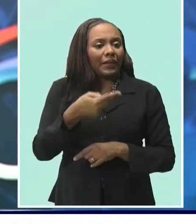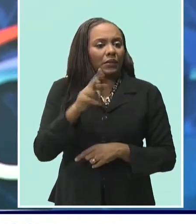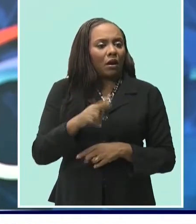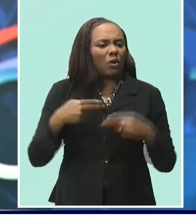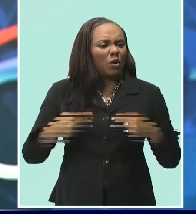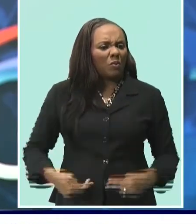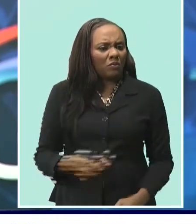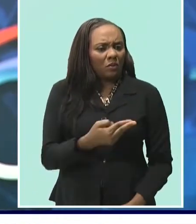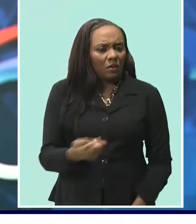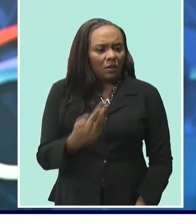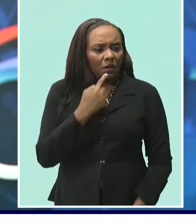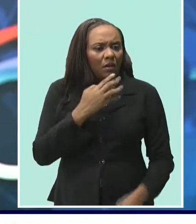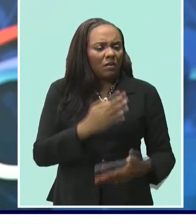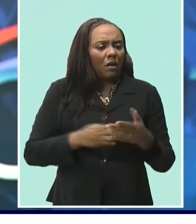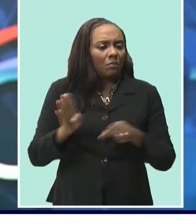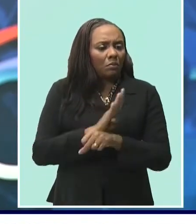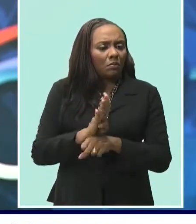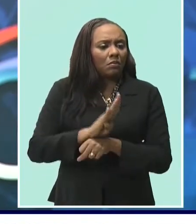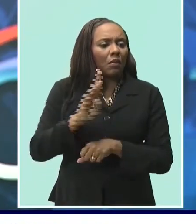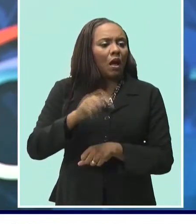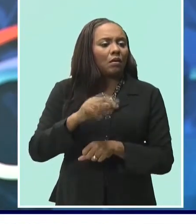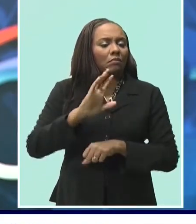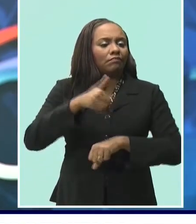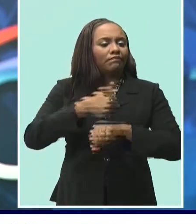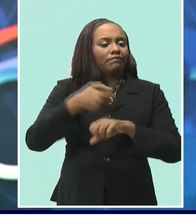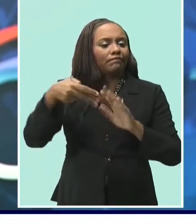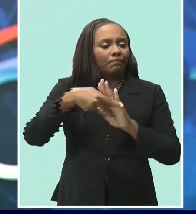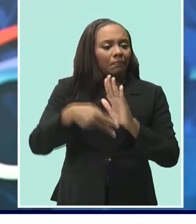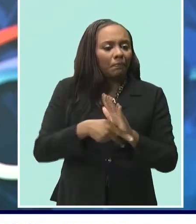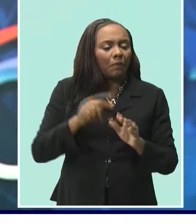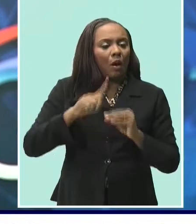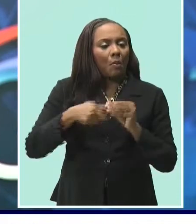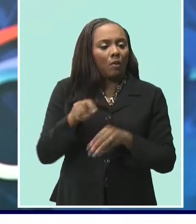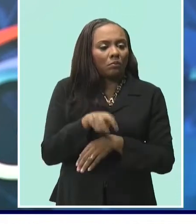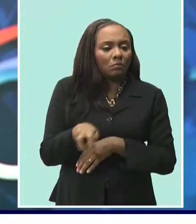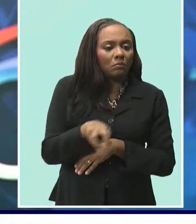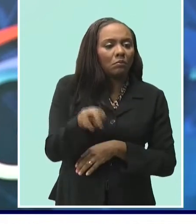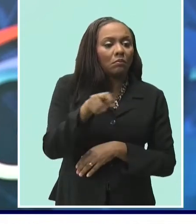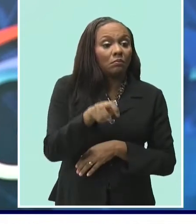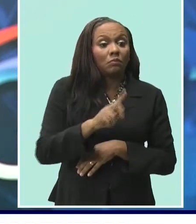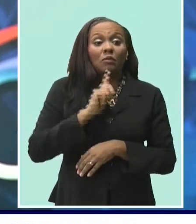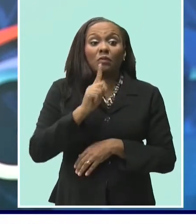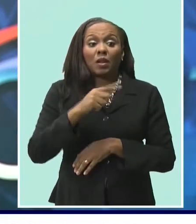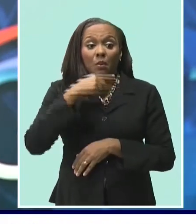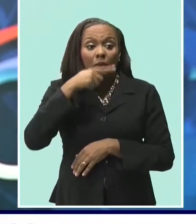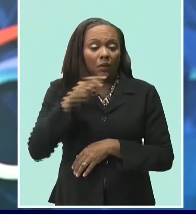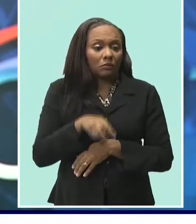may have to issue protocols regarding transportation, especially public transport.